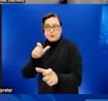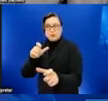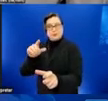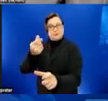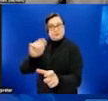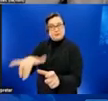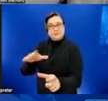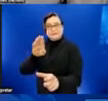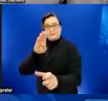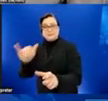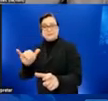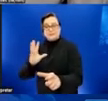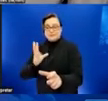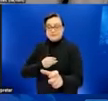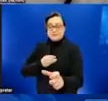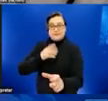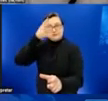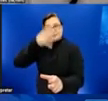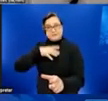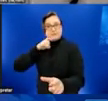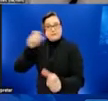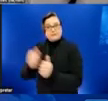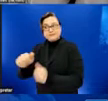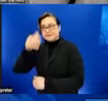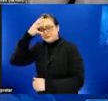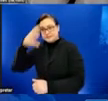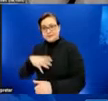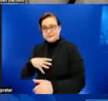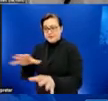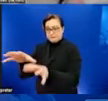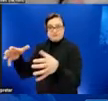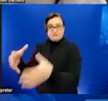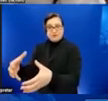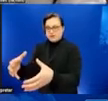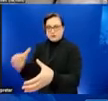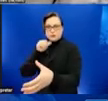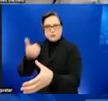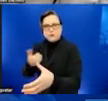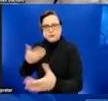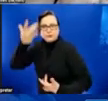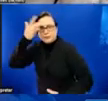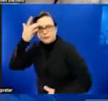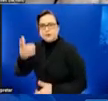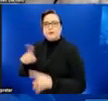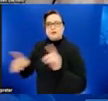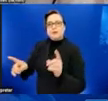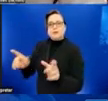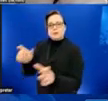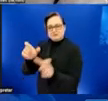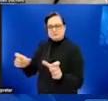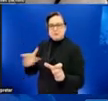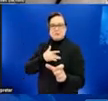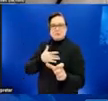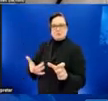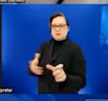or other men who have sex with men. When groups of people get stigmatized as spreaders of a particular disease, regardless